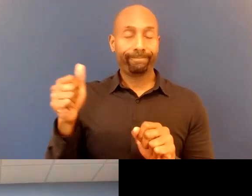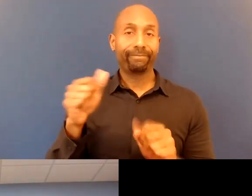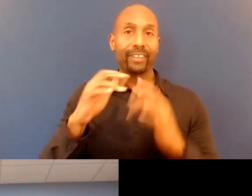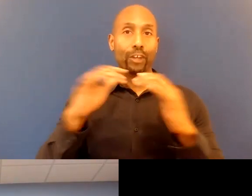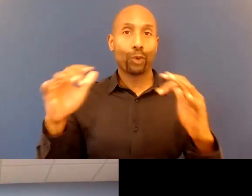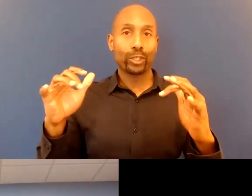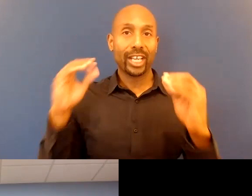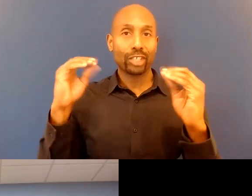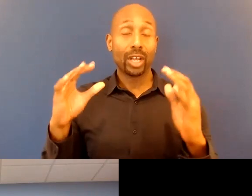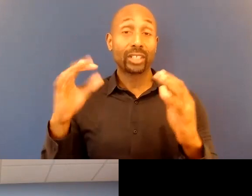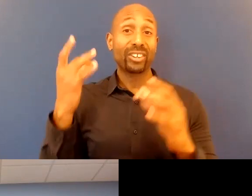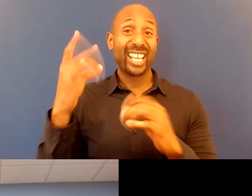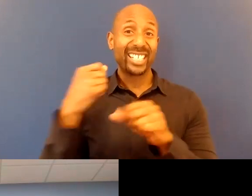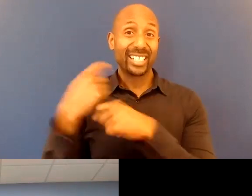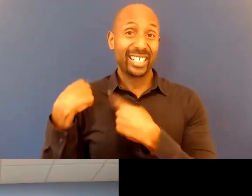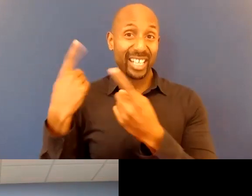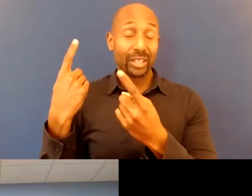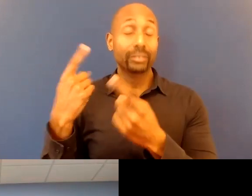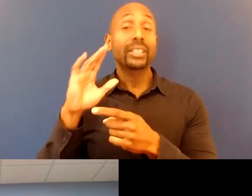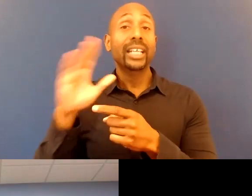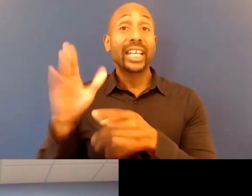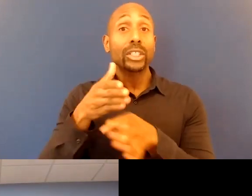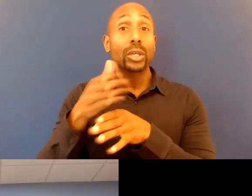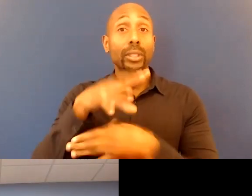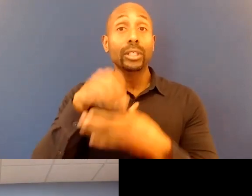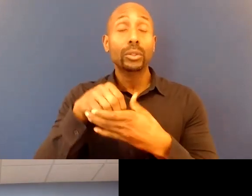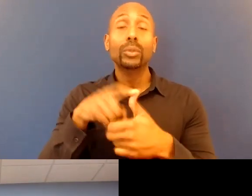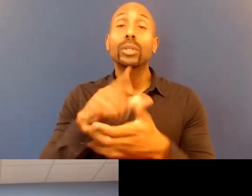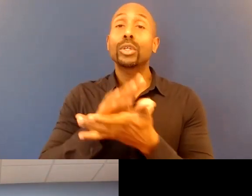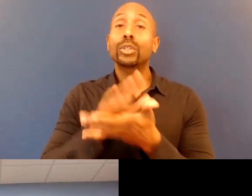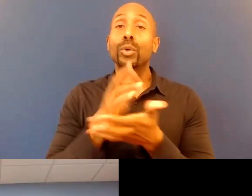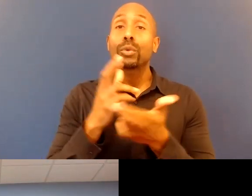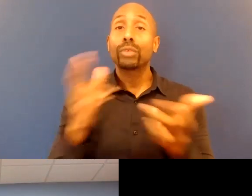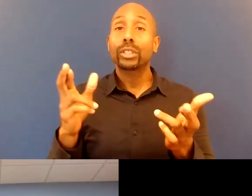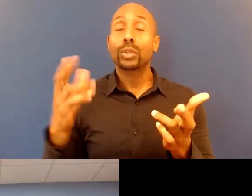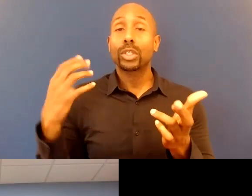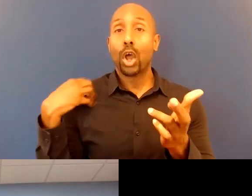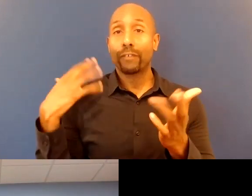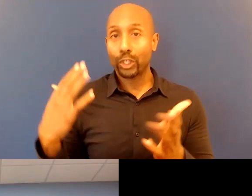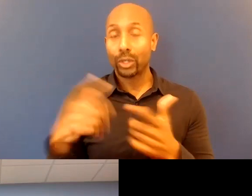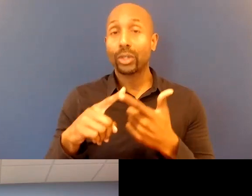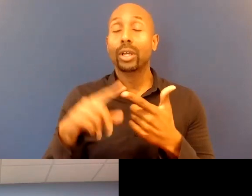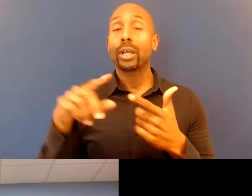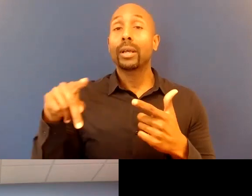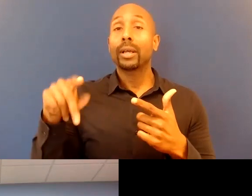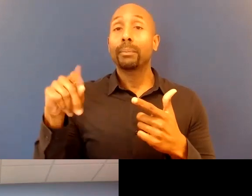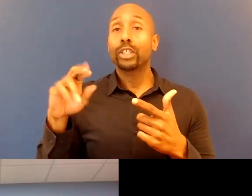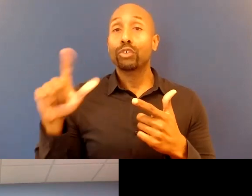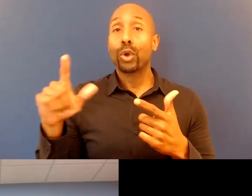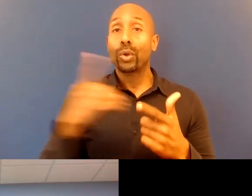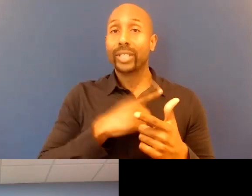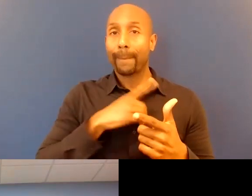His extensive career includes school resource officer, patrol deputy, narcotics detective,